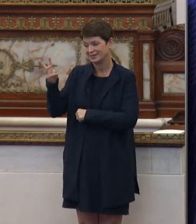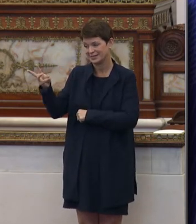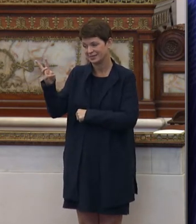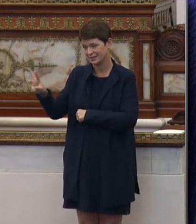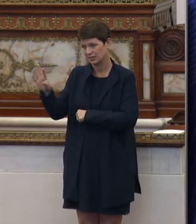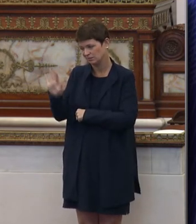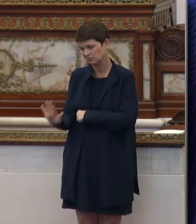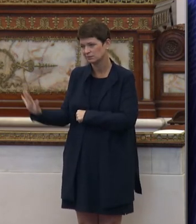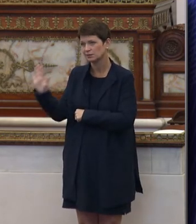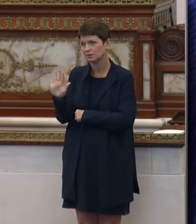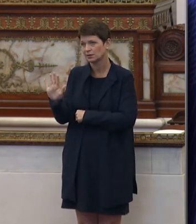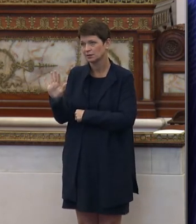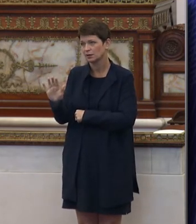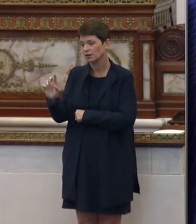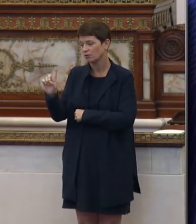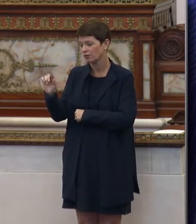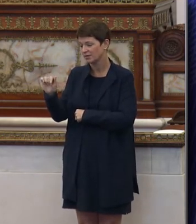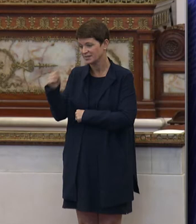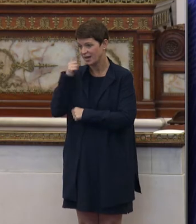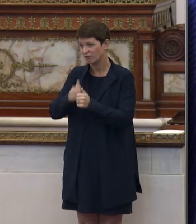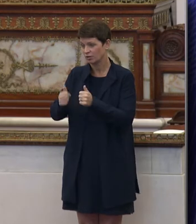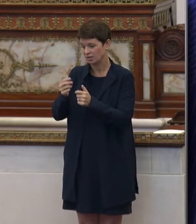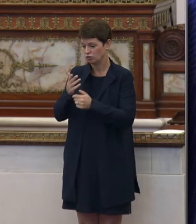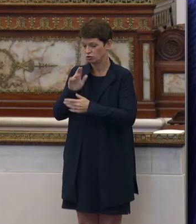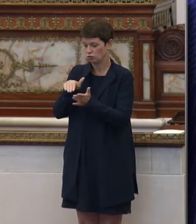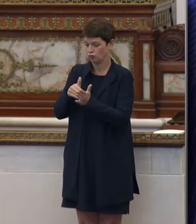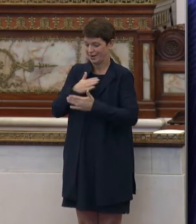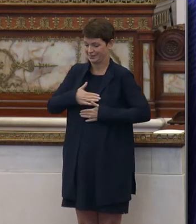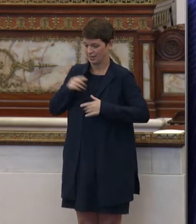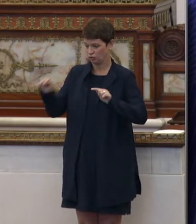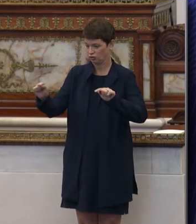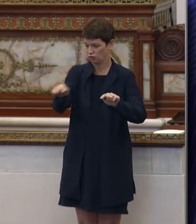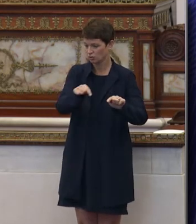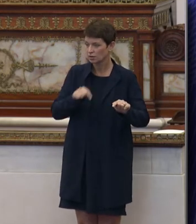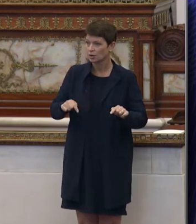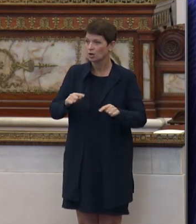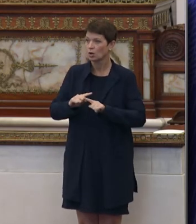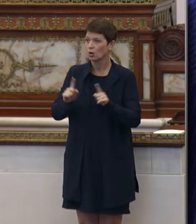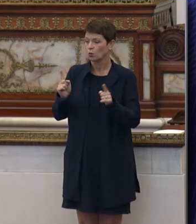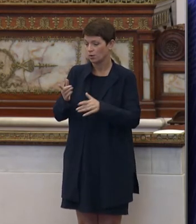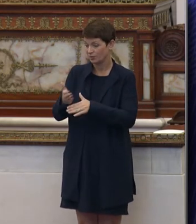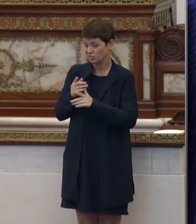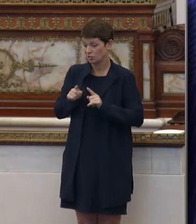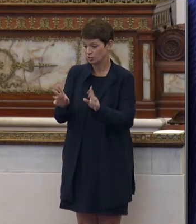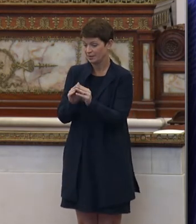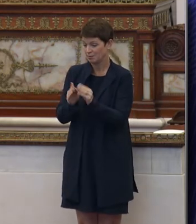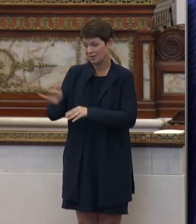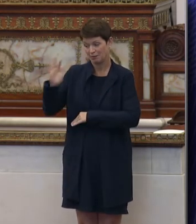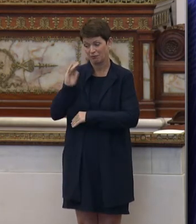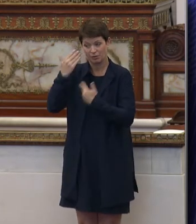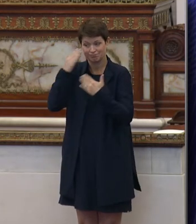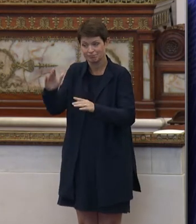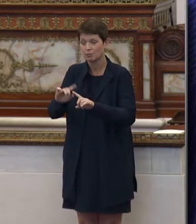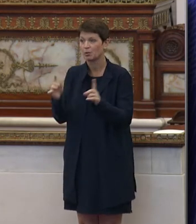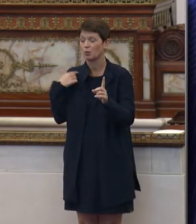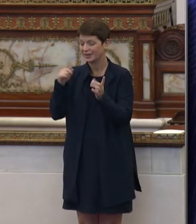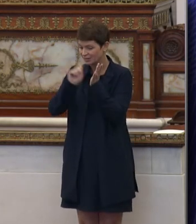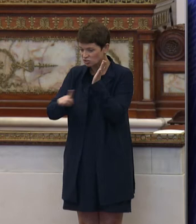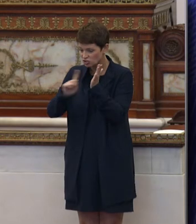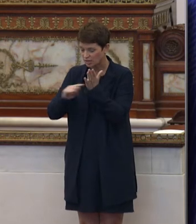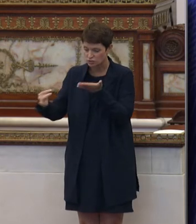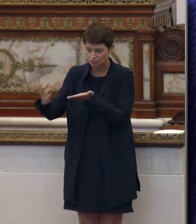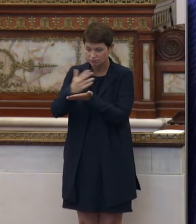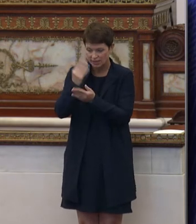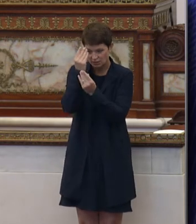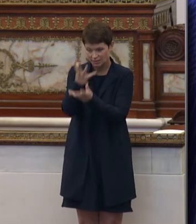or so in terms of the data on each site. I'm not sure exactly what was shared in those meetings at that point, but we can certainly see what we can